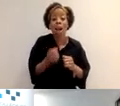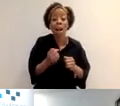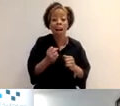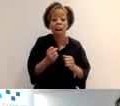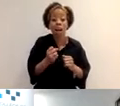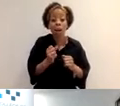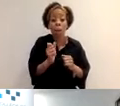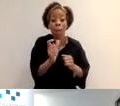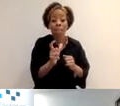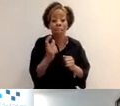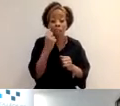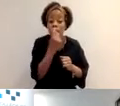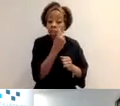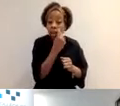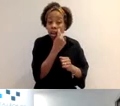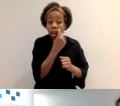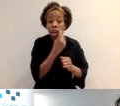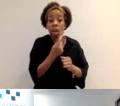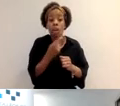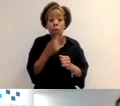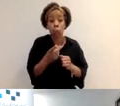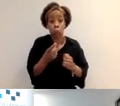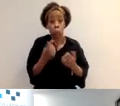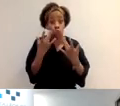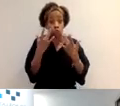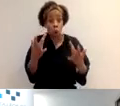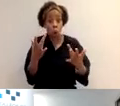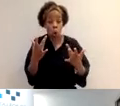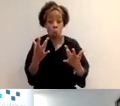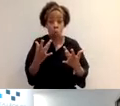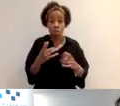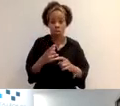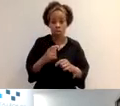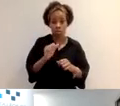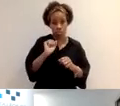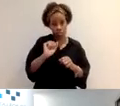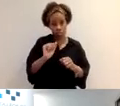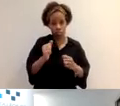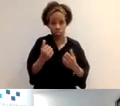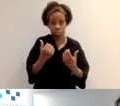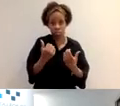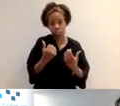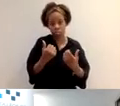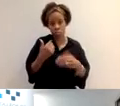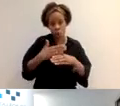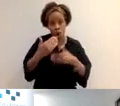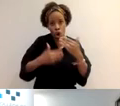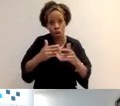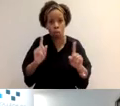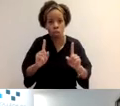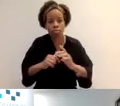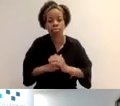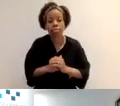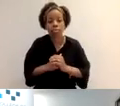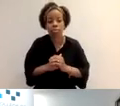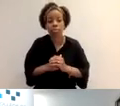service username on it, please ensure that it is redacted before you send it to us. Um, and as mentioned, speech and language therapist renewal window